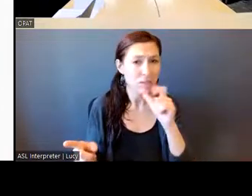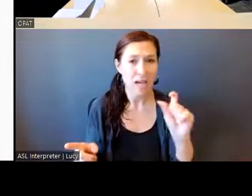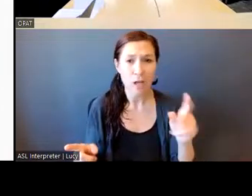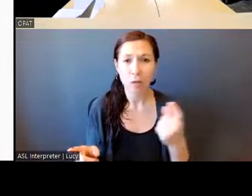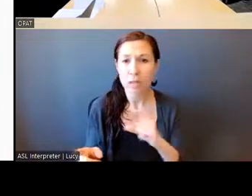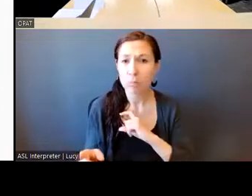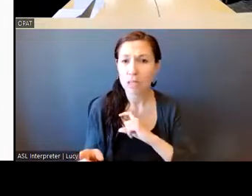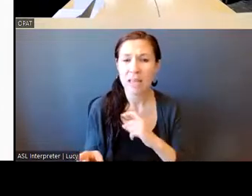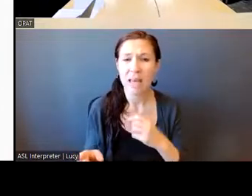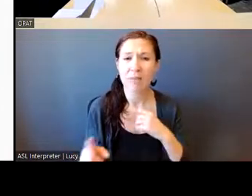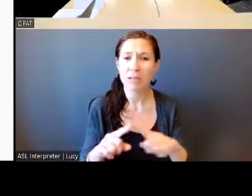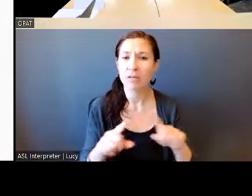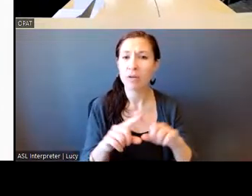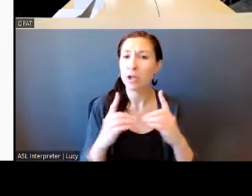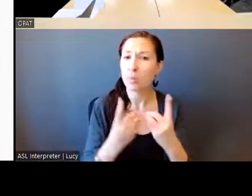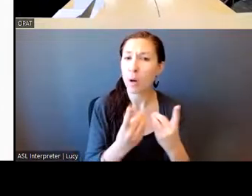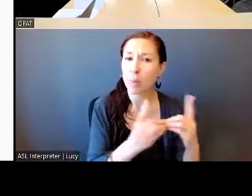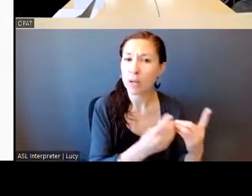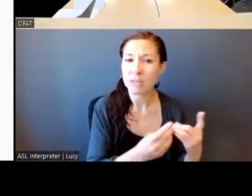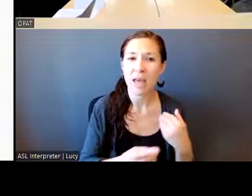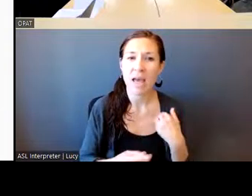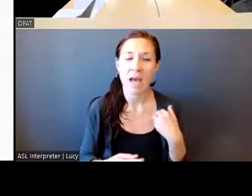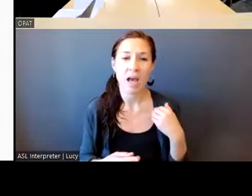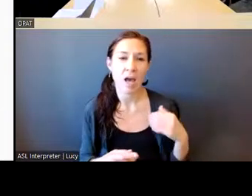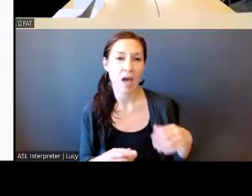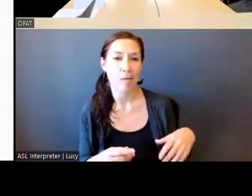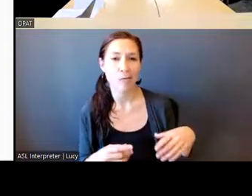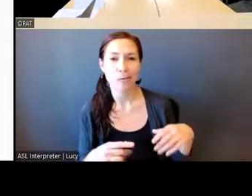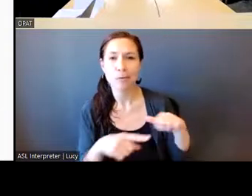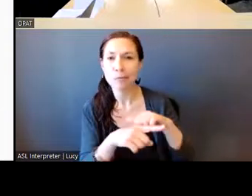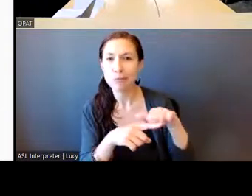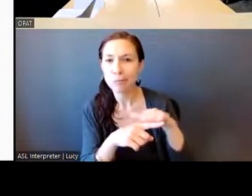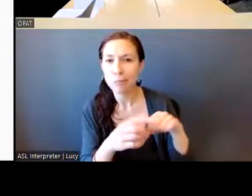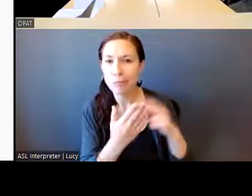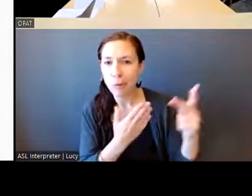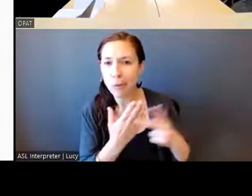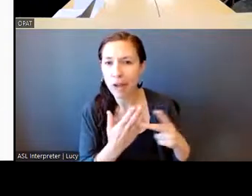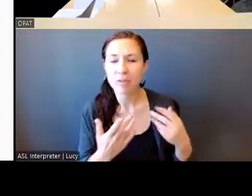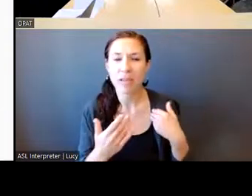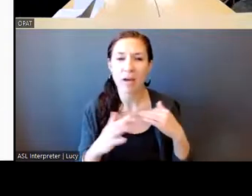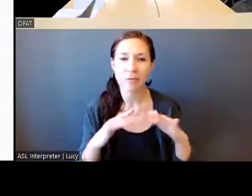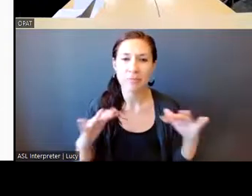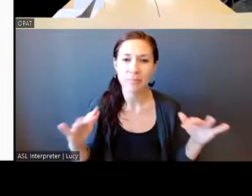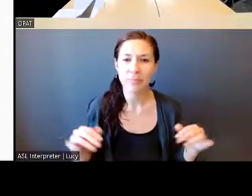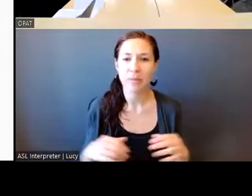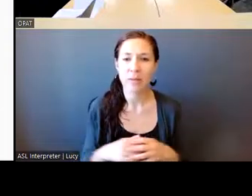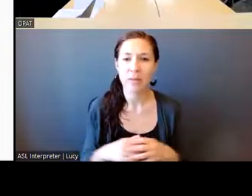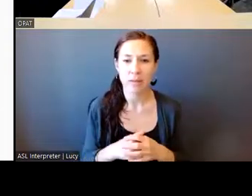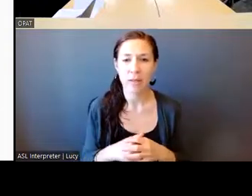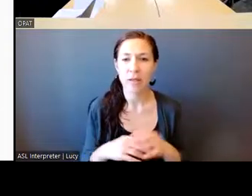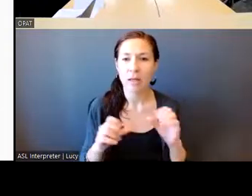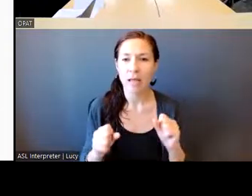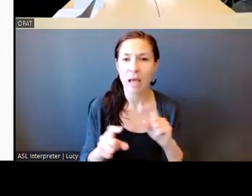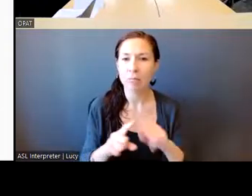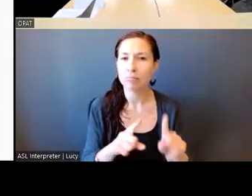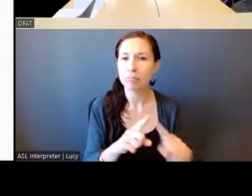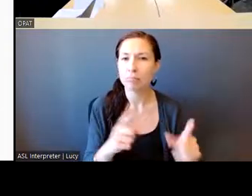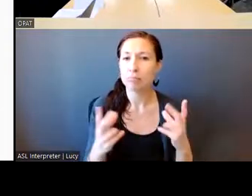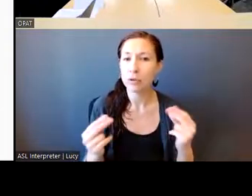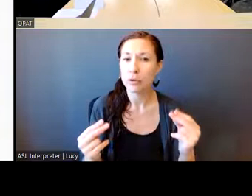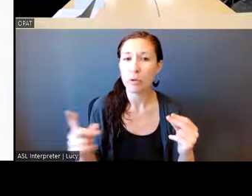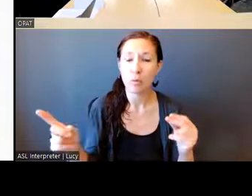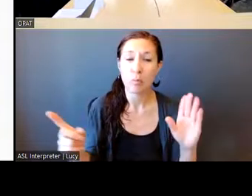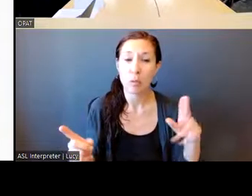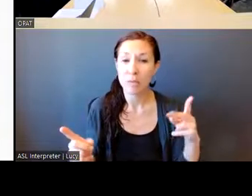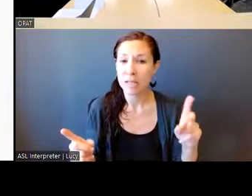have, um, cadet programs. There's a lot of other things that you can do inside of BPD other than be police officers. Um,